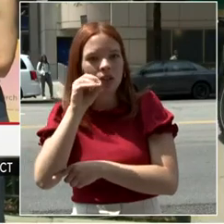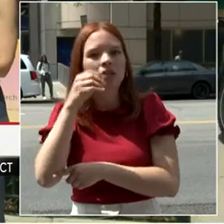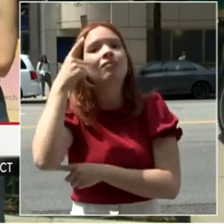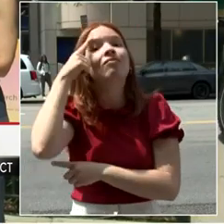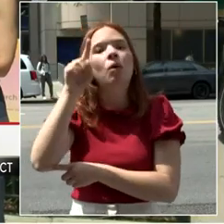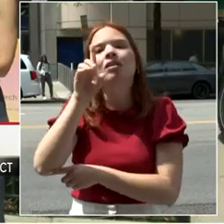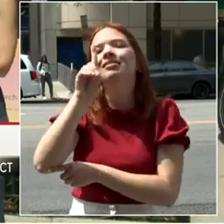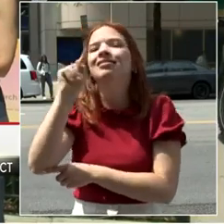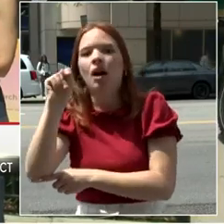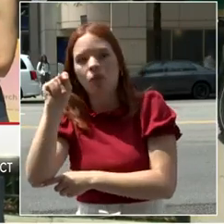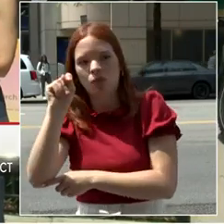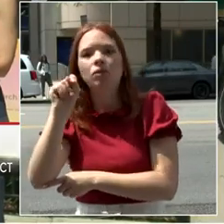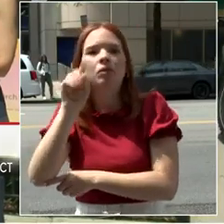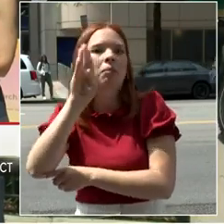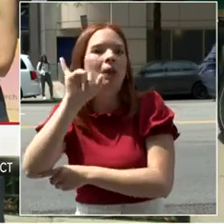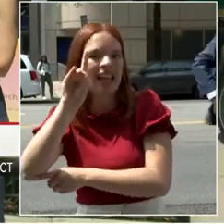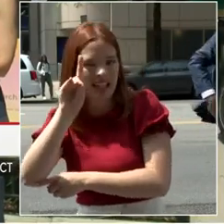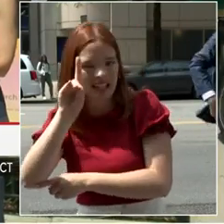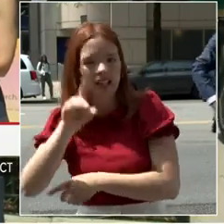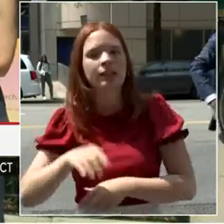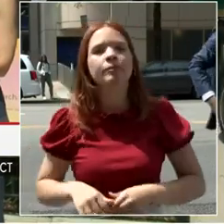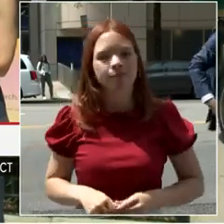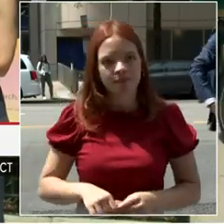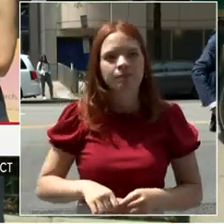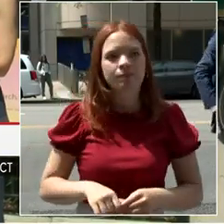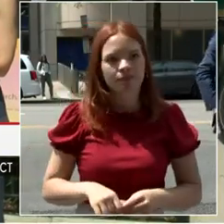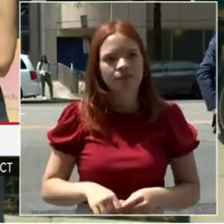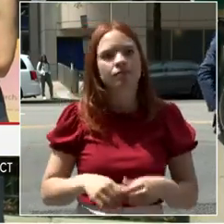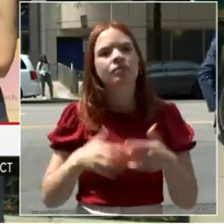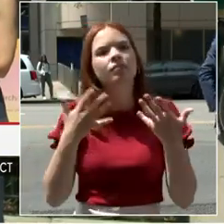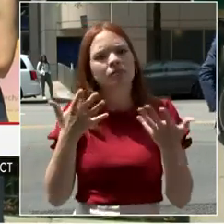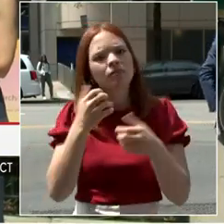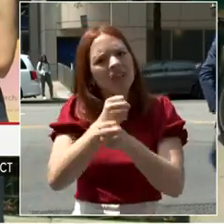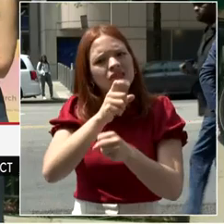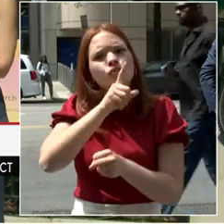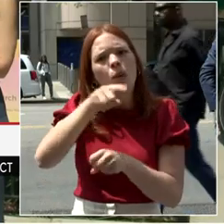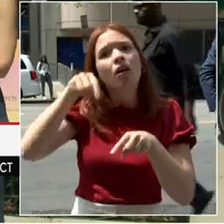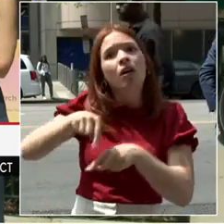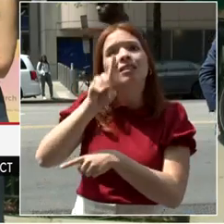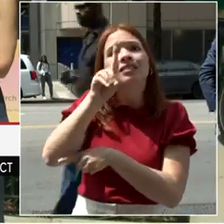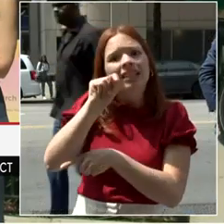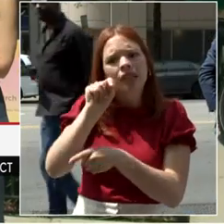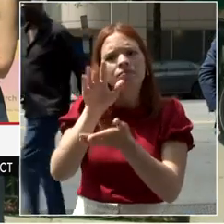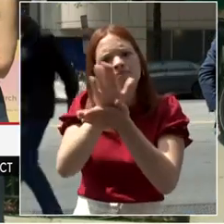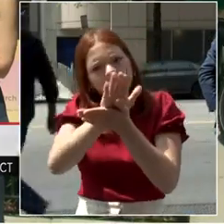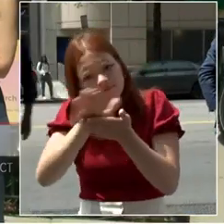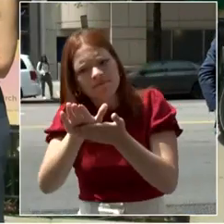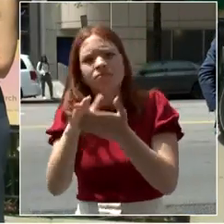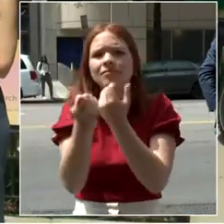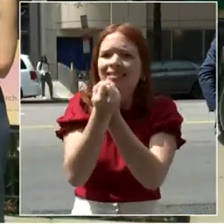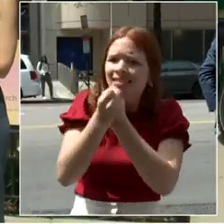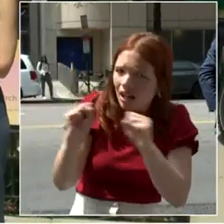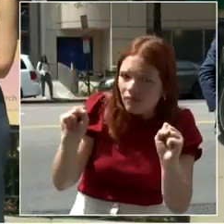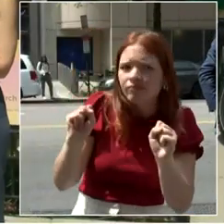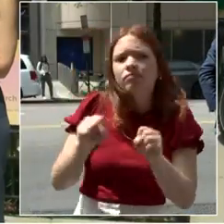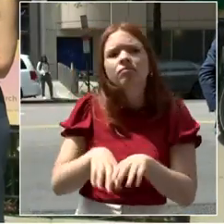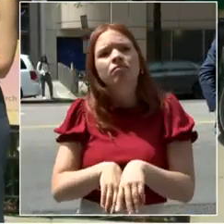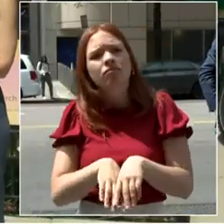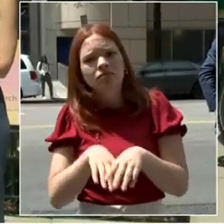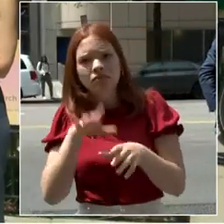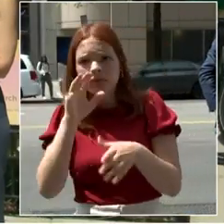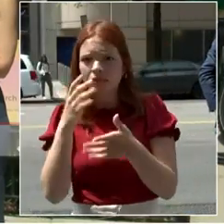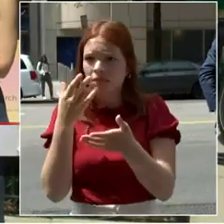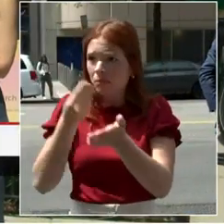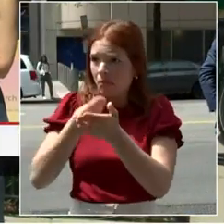to help ensure that Downtown stays as clean, safe, and economically viable as possible. And we cover 138 blocks that